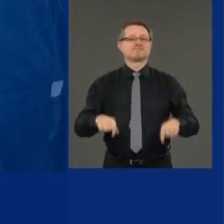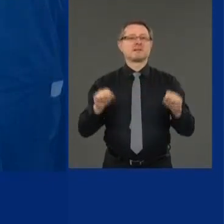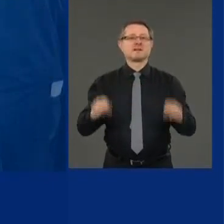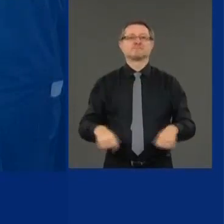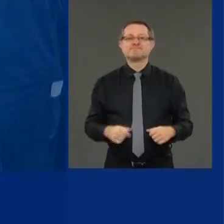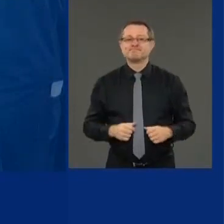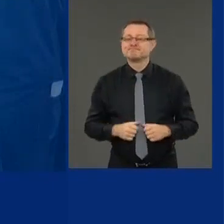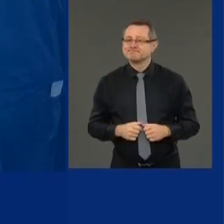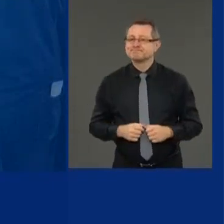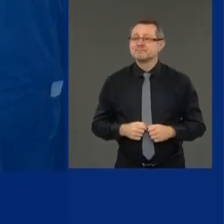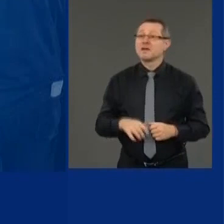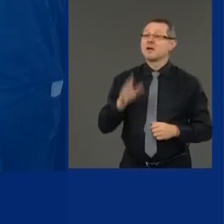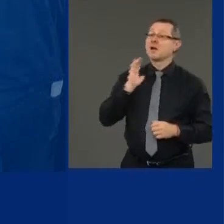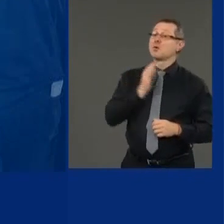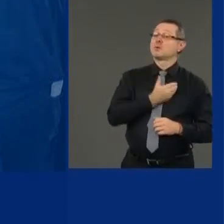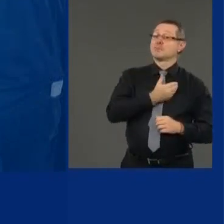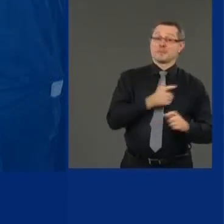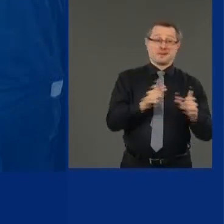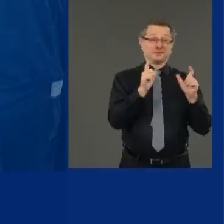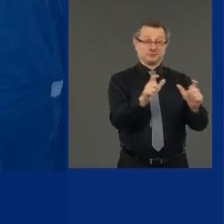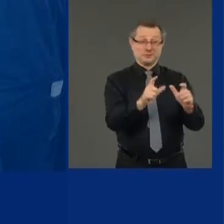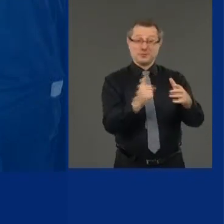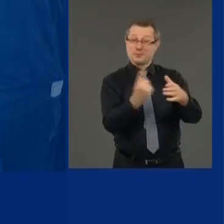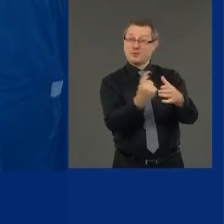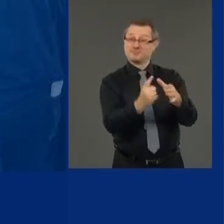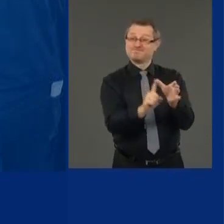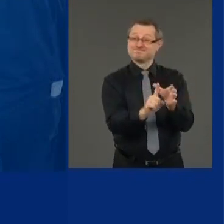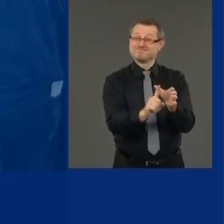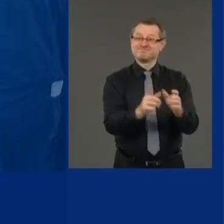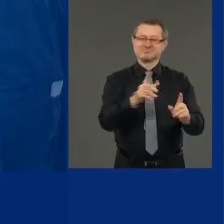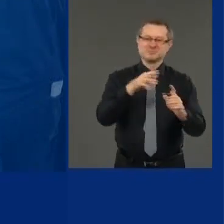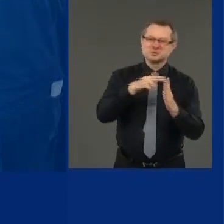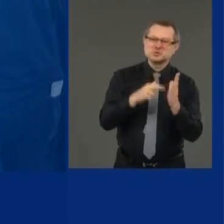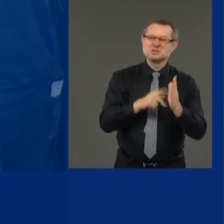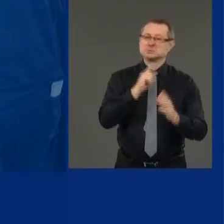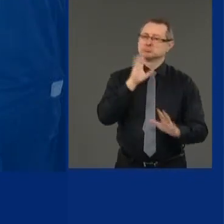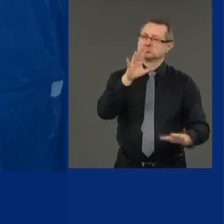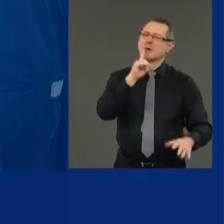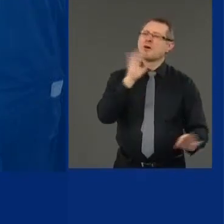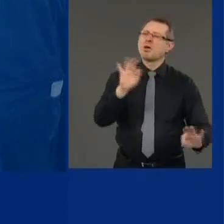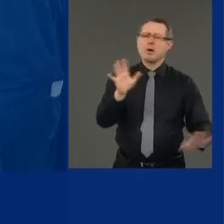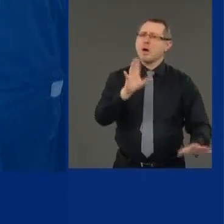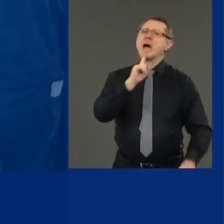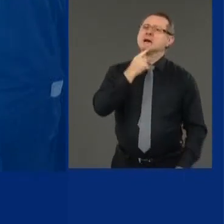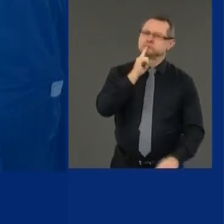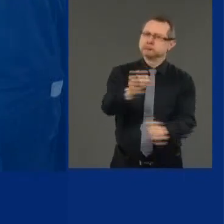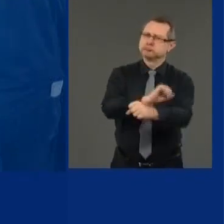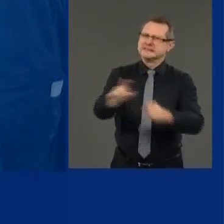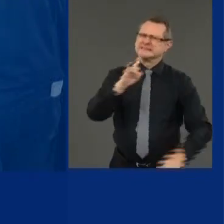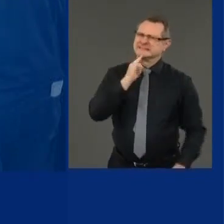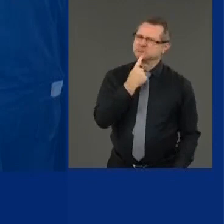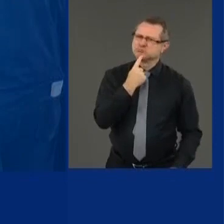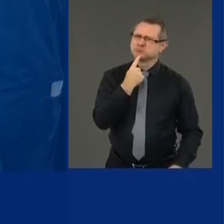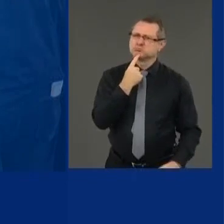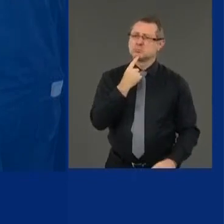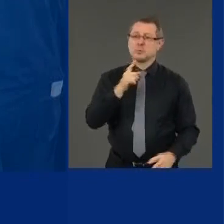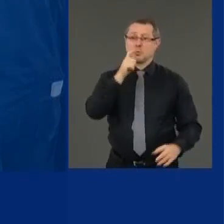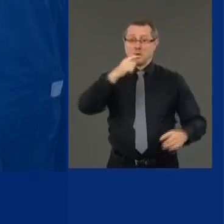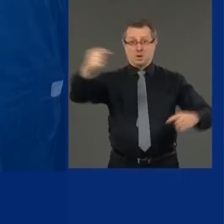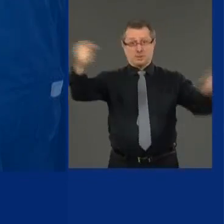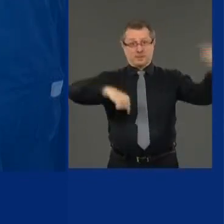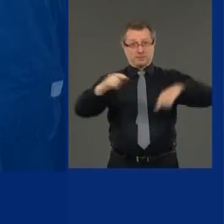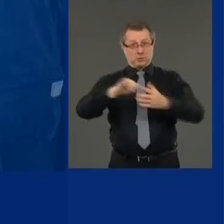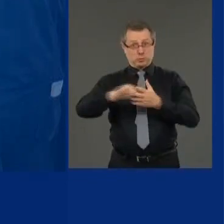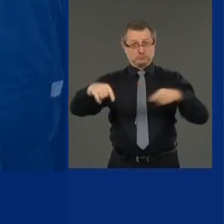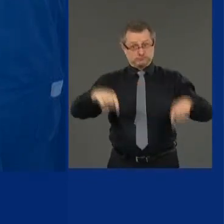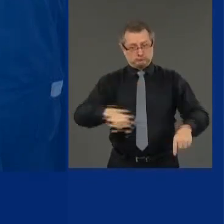enforcement is serious and I want people coming into this state to know that states